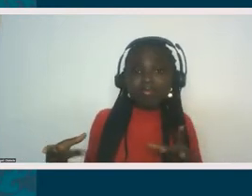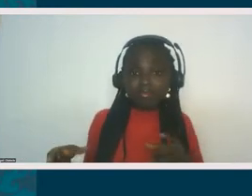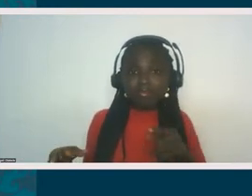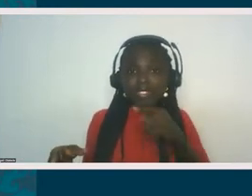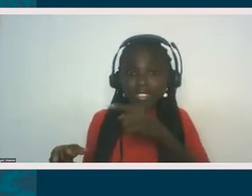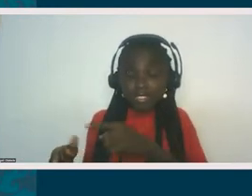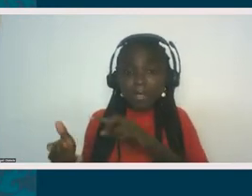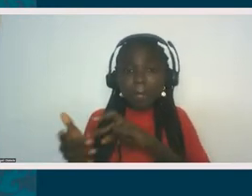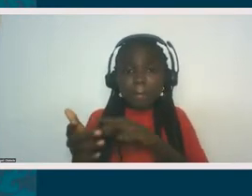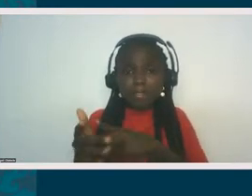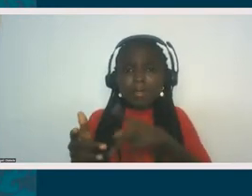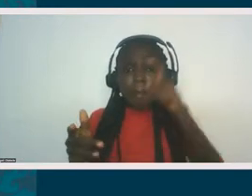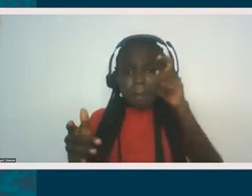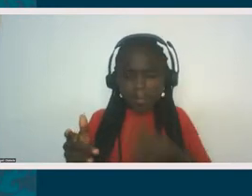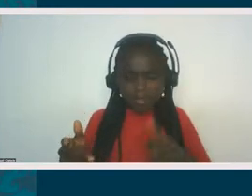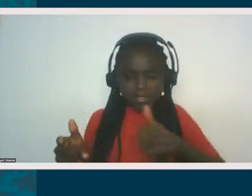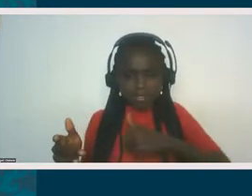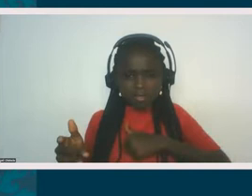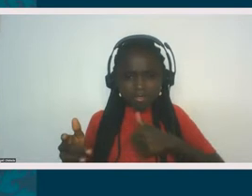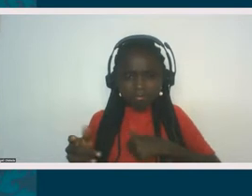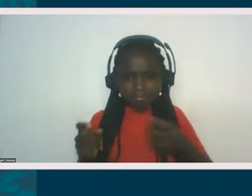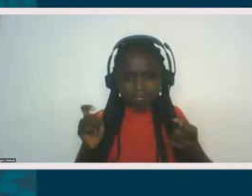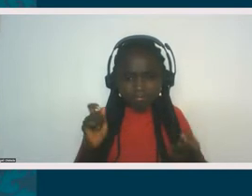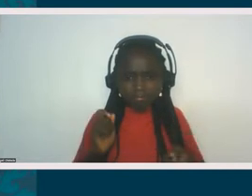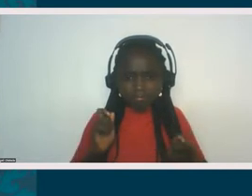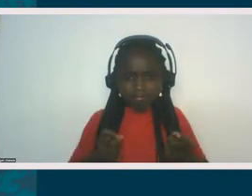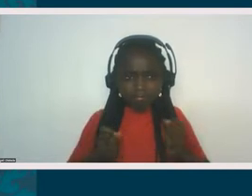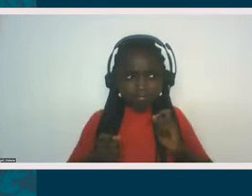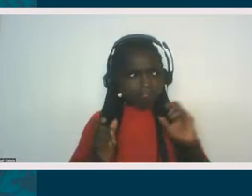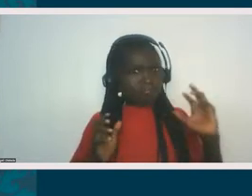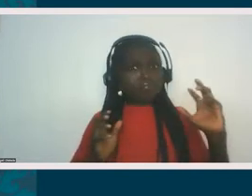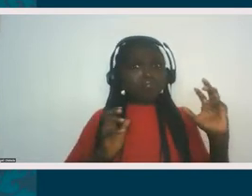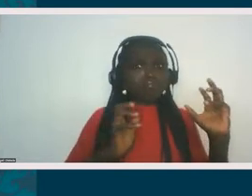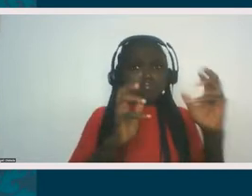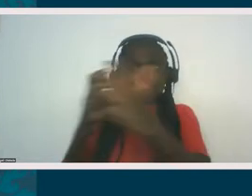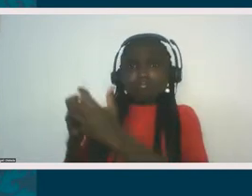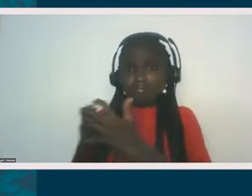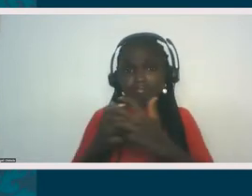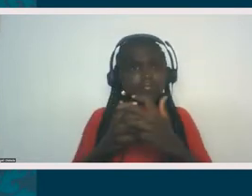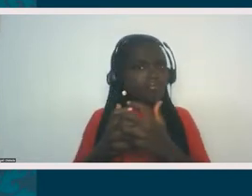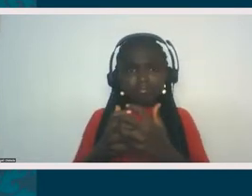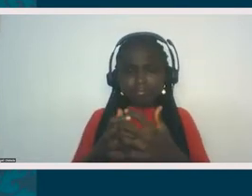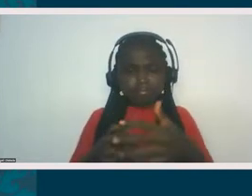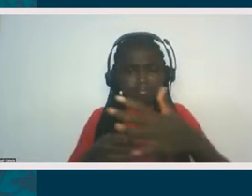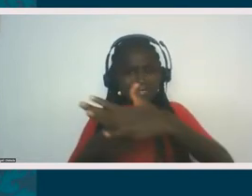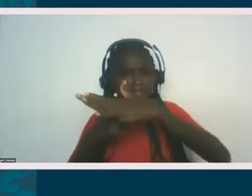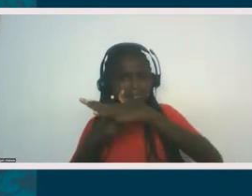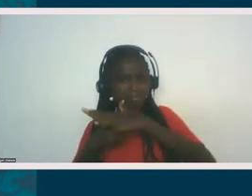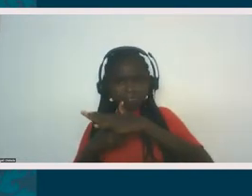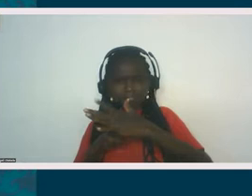redefining oneself outside of, um, that kind of colonial definition